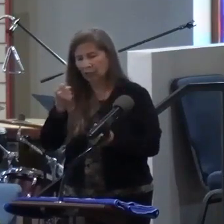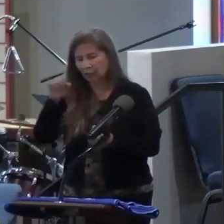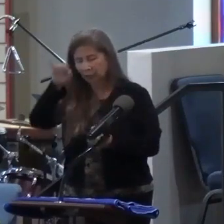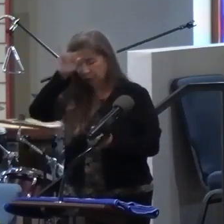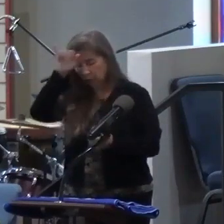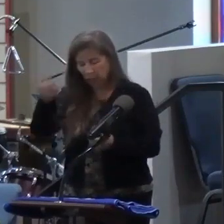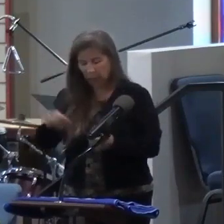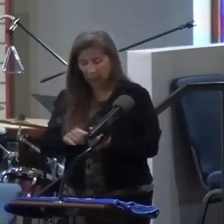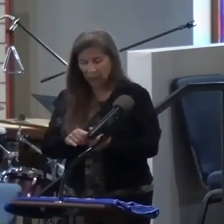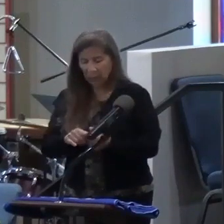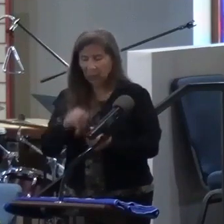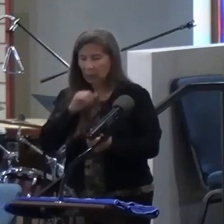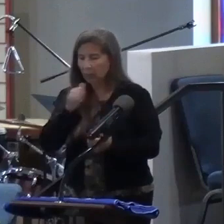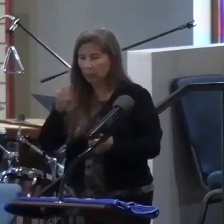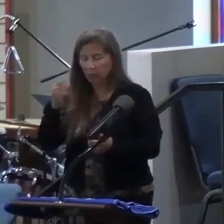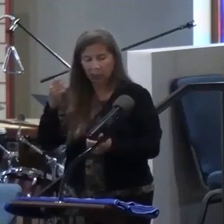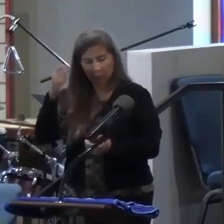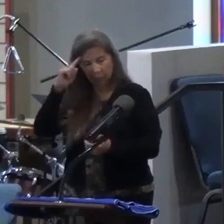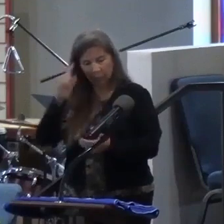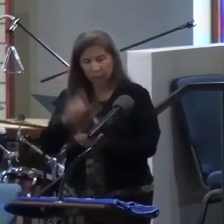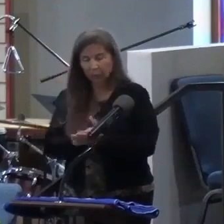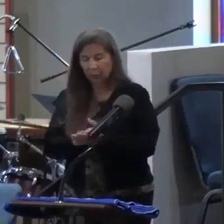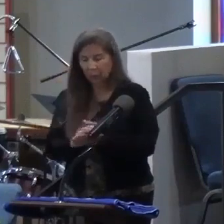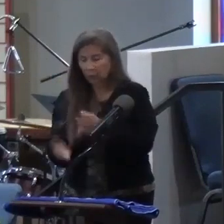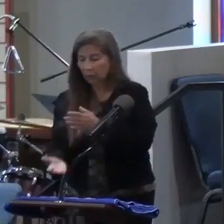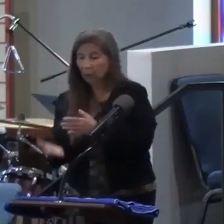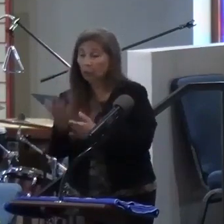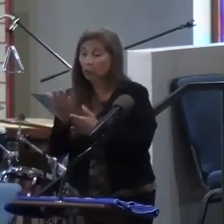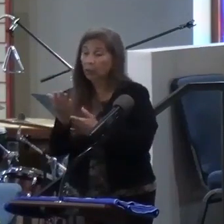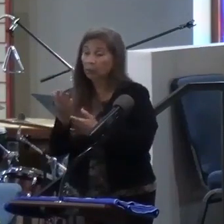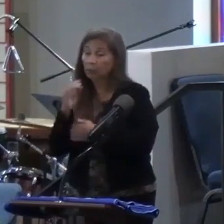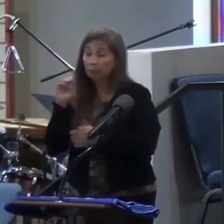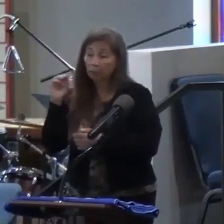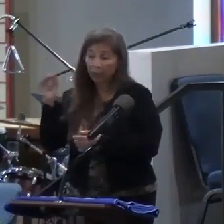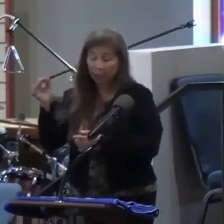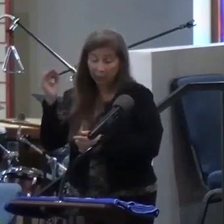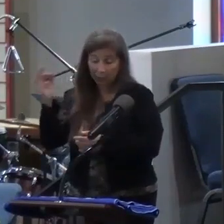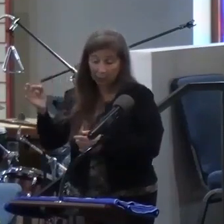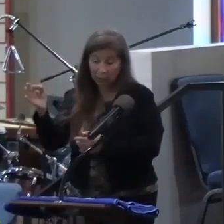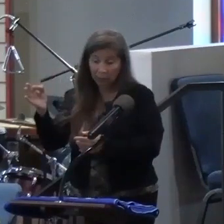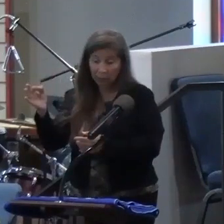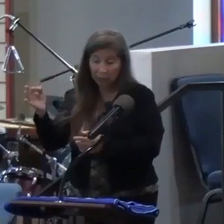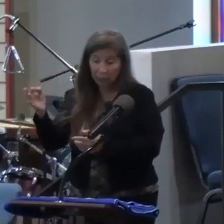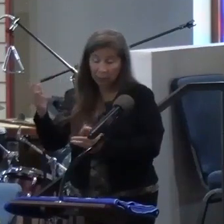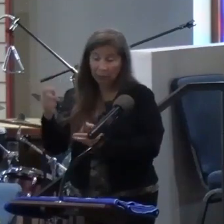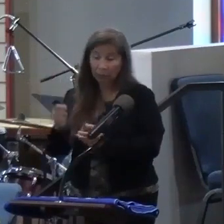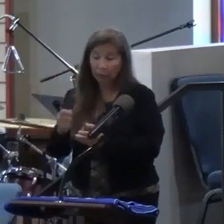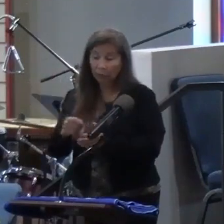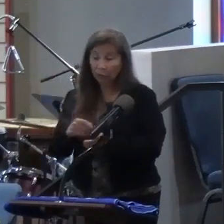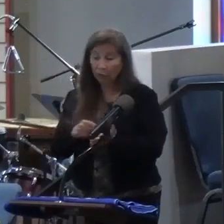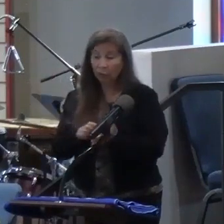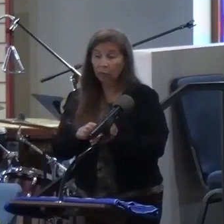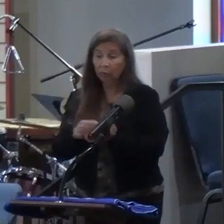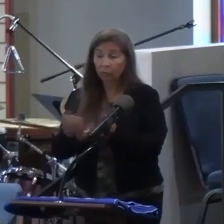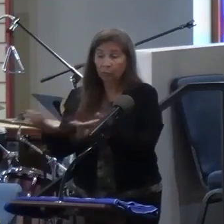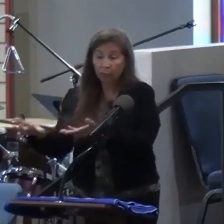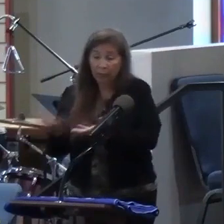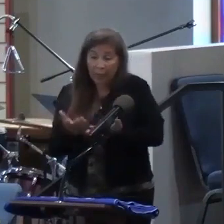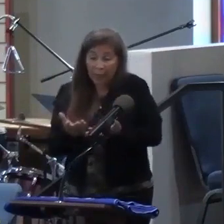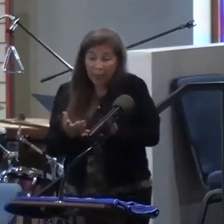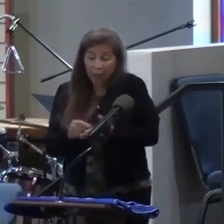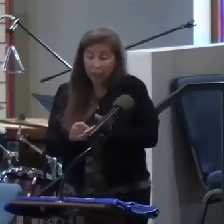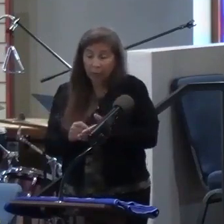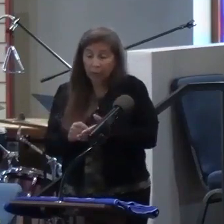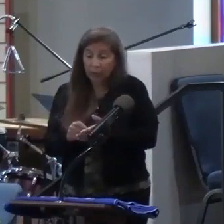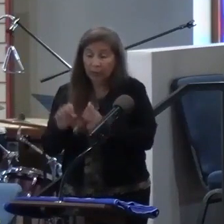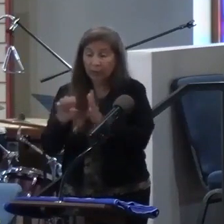unbelief at times. And so this morning's message, I'm hoping to draw out a bunch of different examples and scriptures to